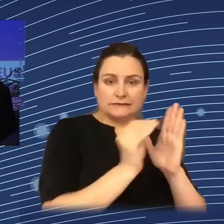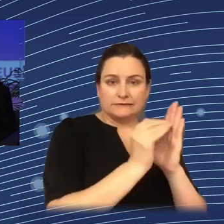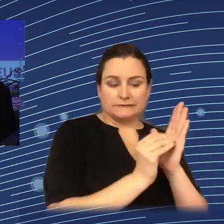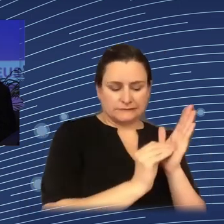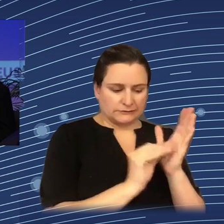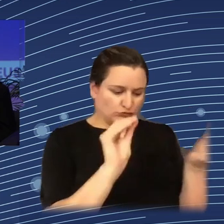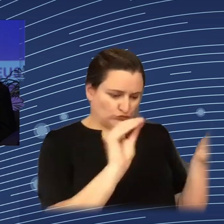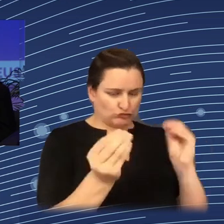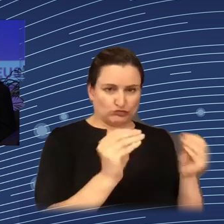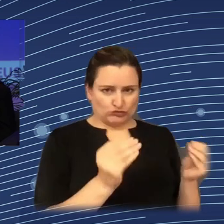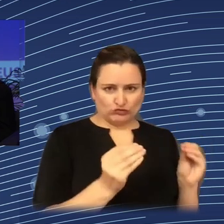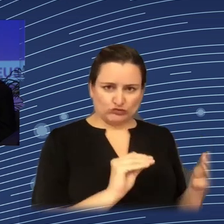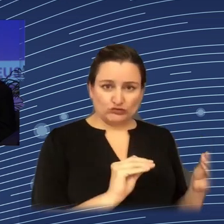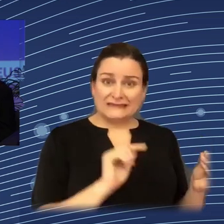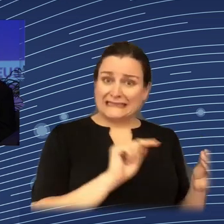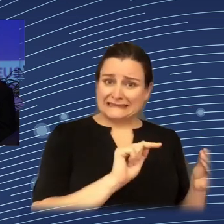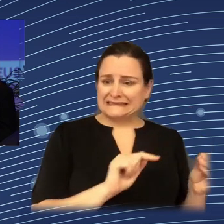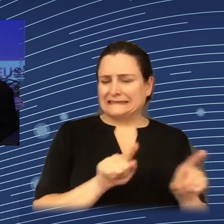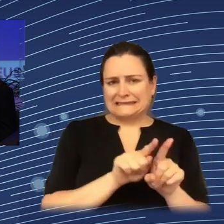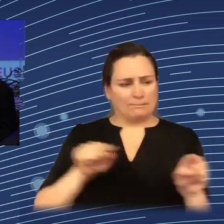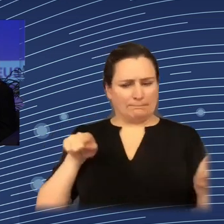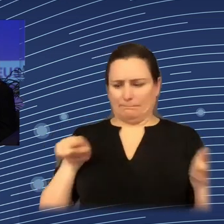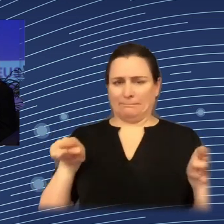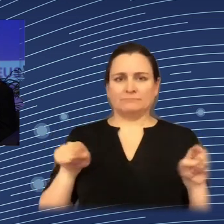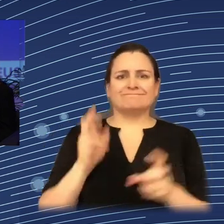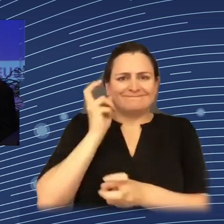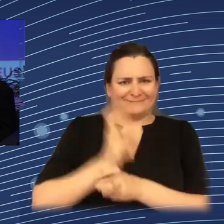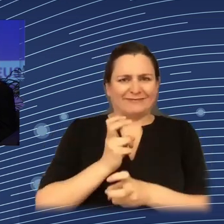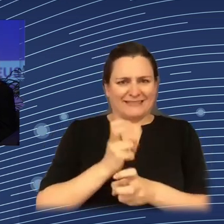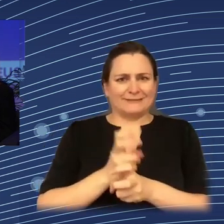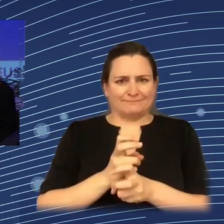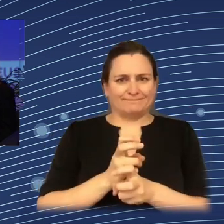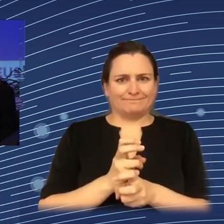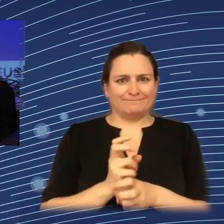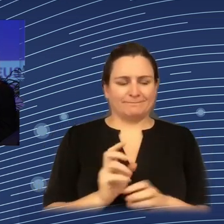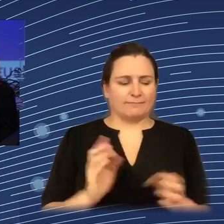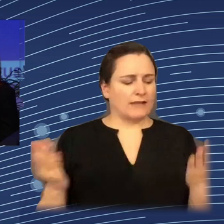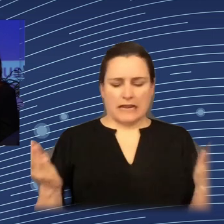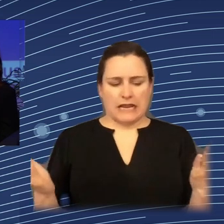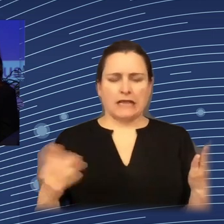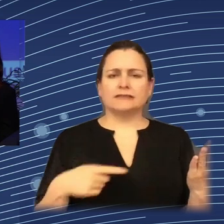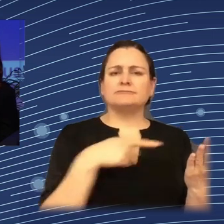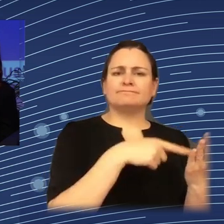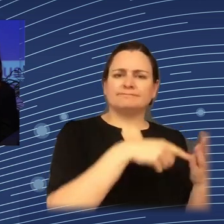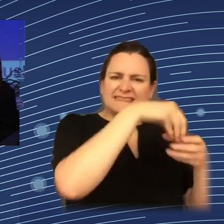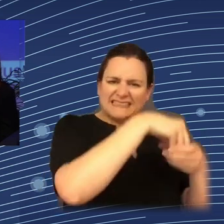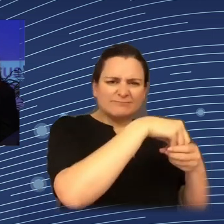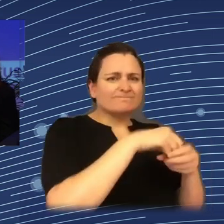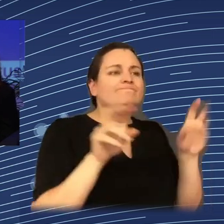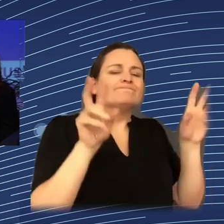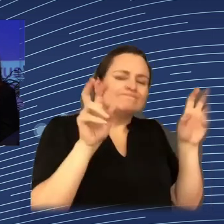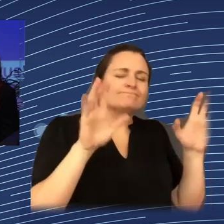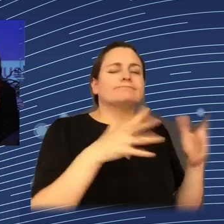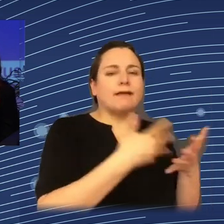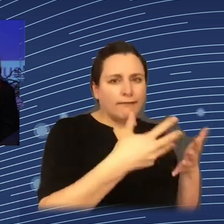difficulties, design is also a very interesting language to be using, and something that can give